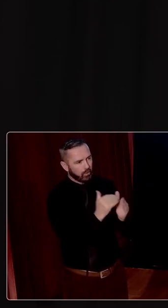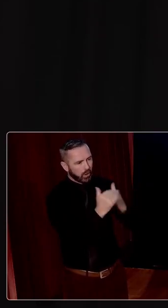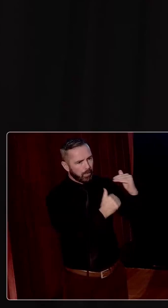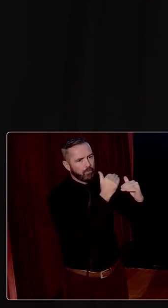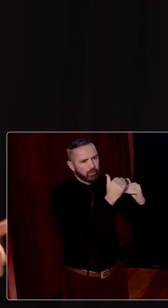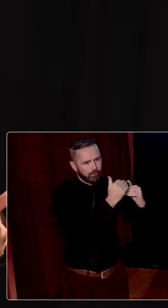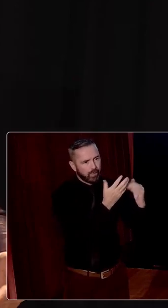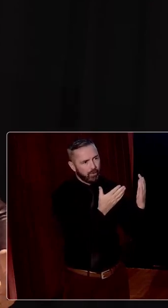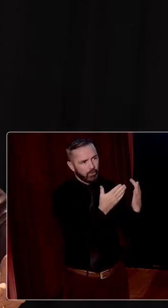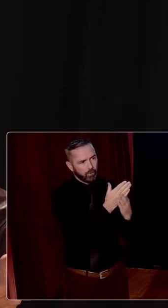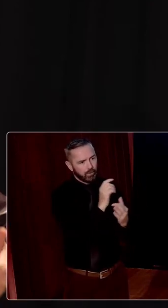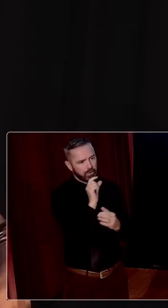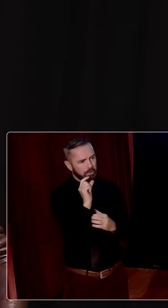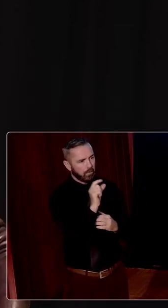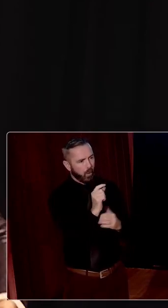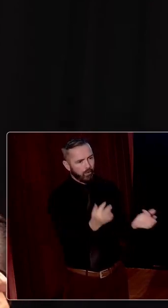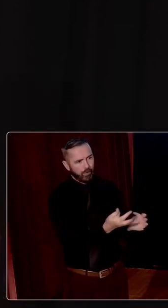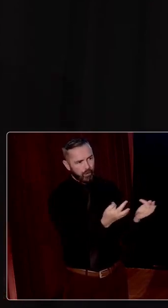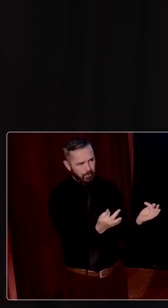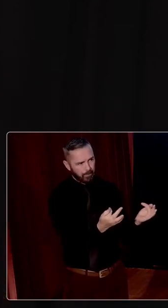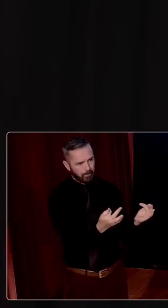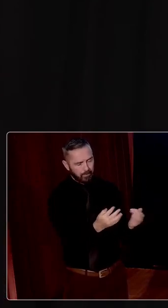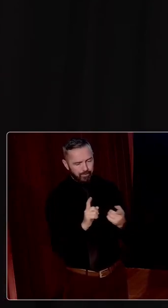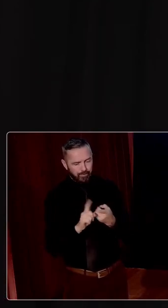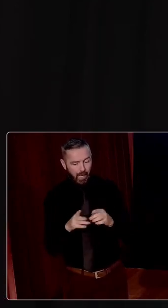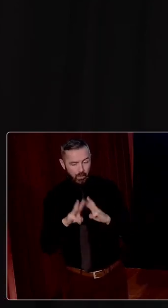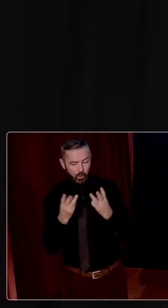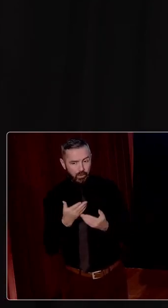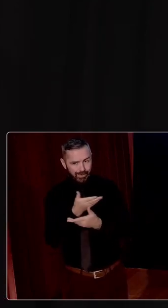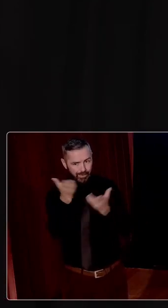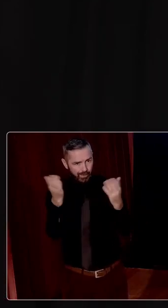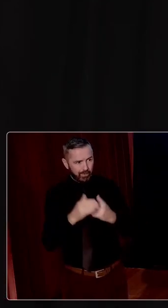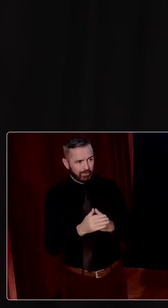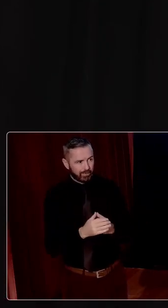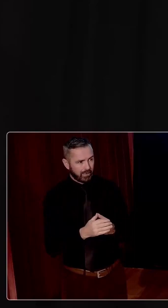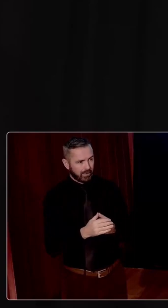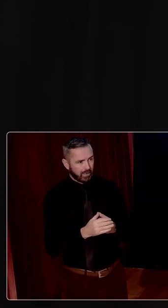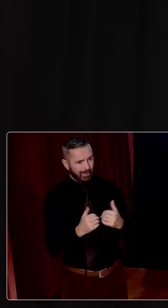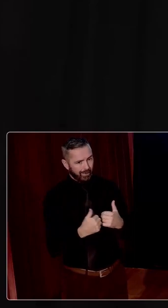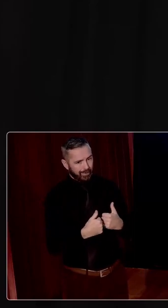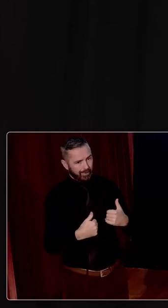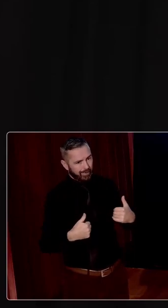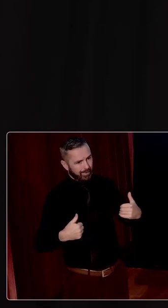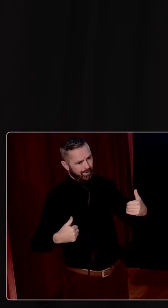through small farms, and the world out there as the world was drifting, labour was drifting into